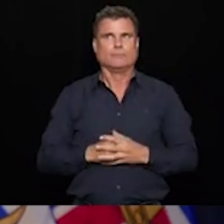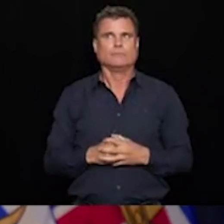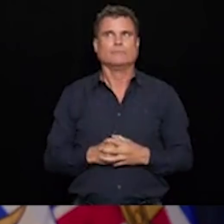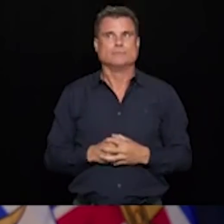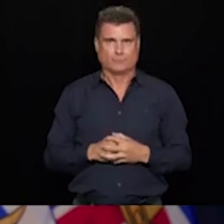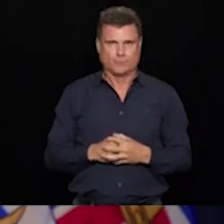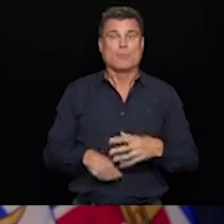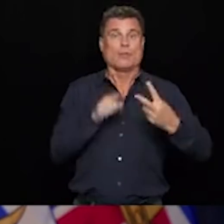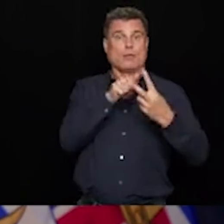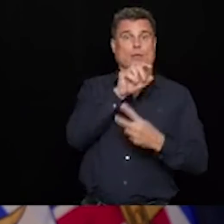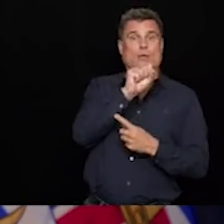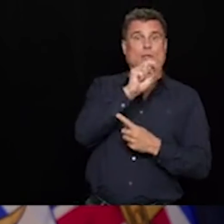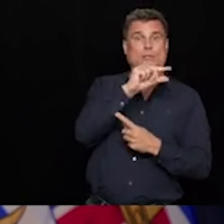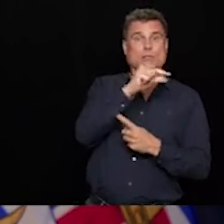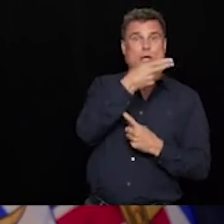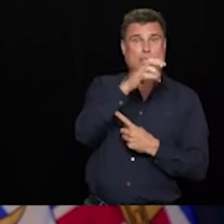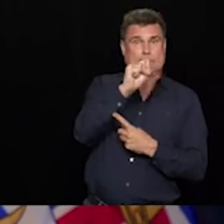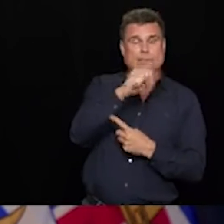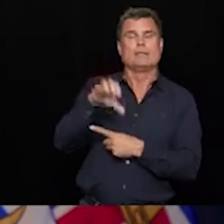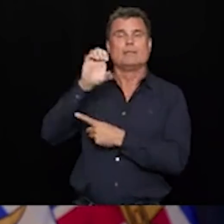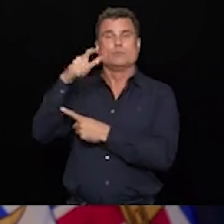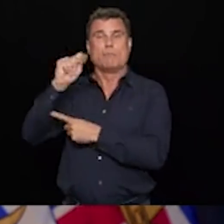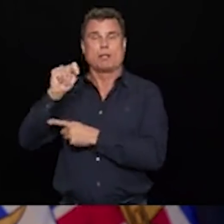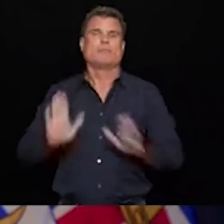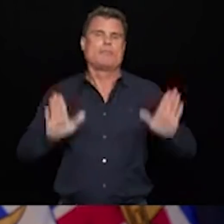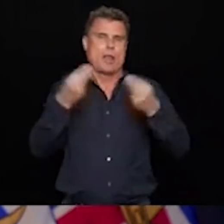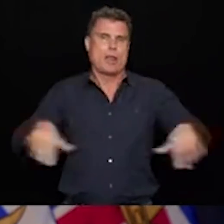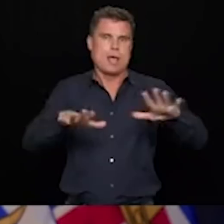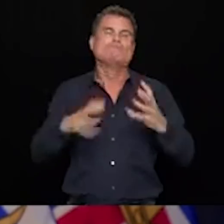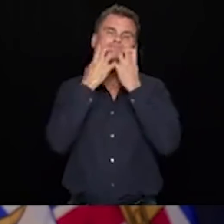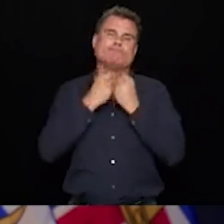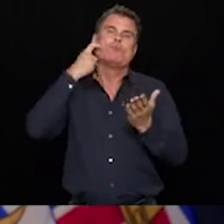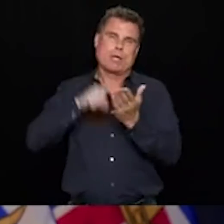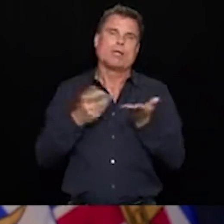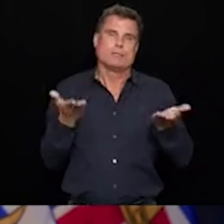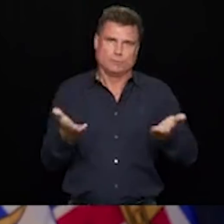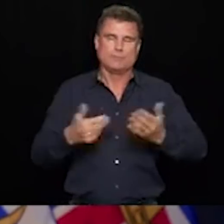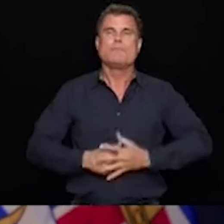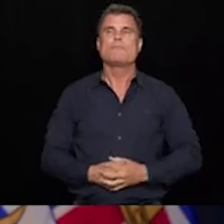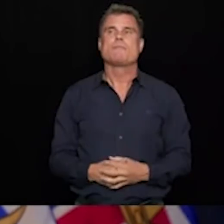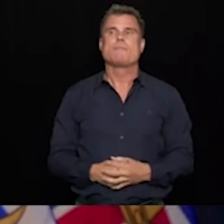peoples, the Esquimalt and the Songhees First Nations, and I very grateful to be here today.